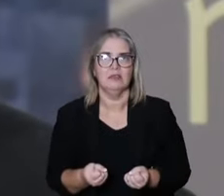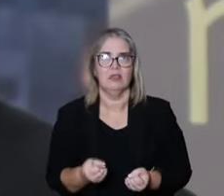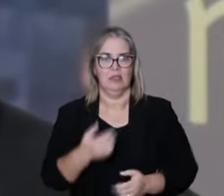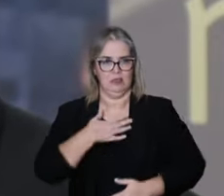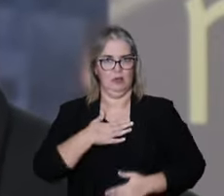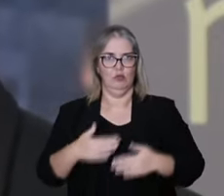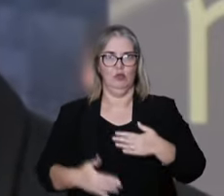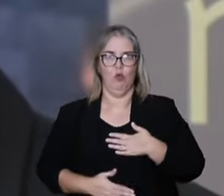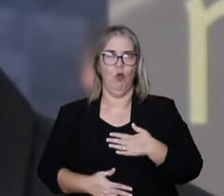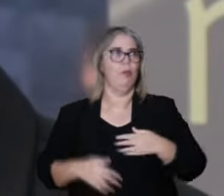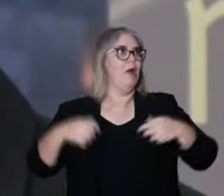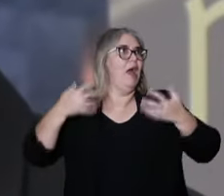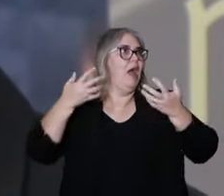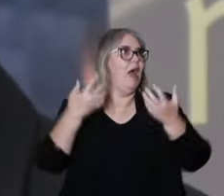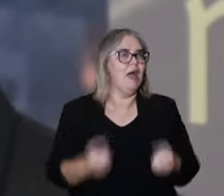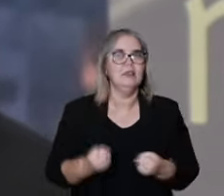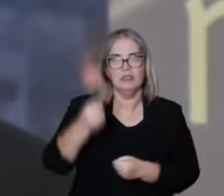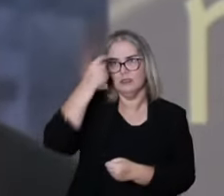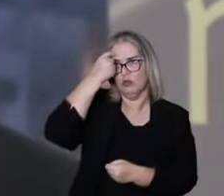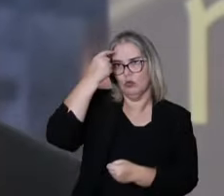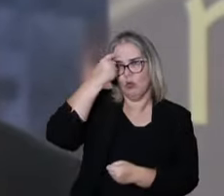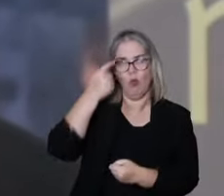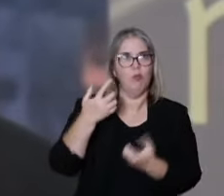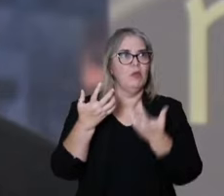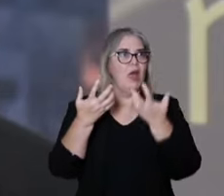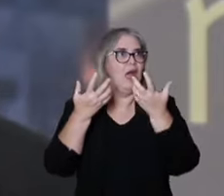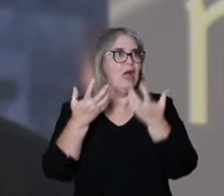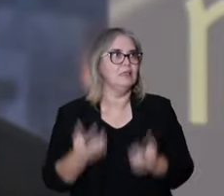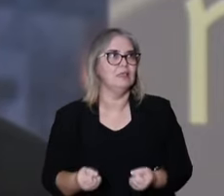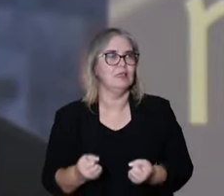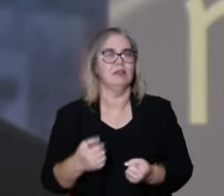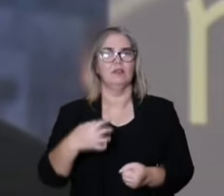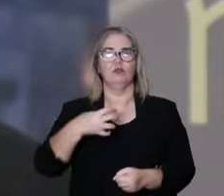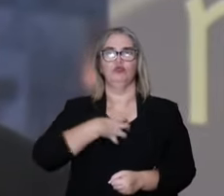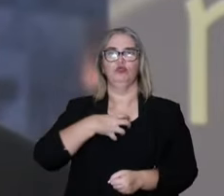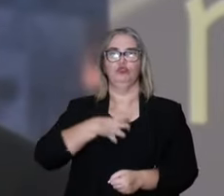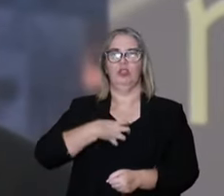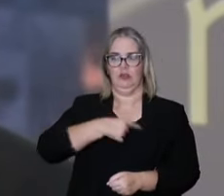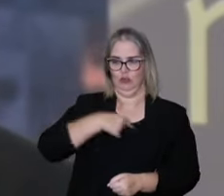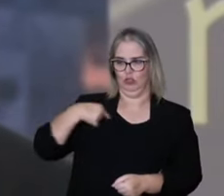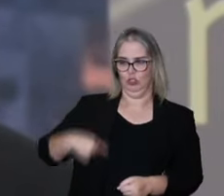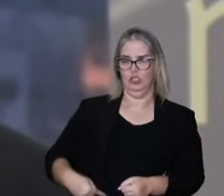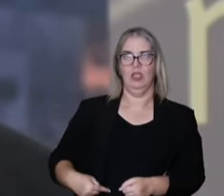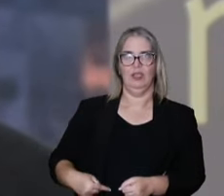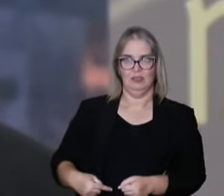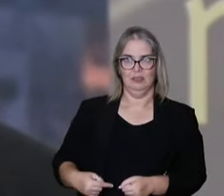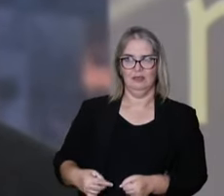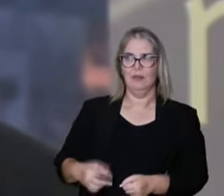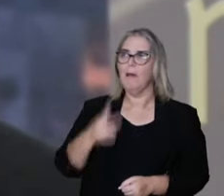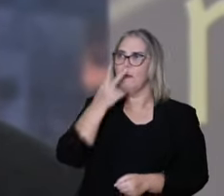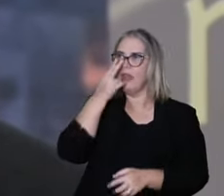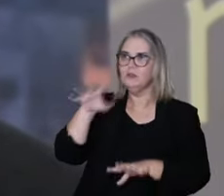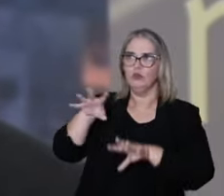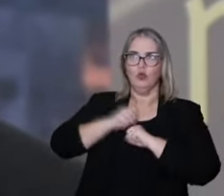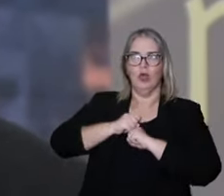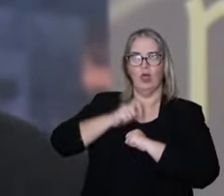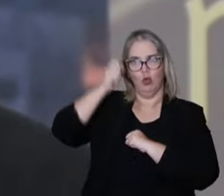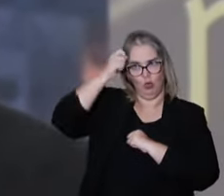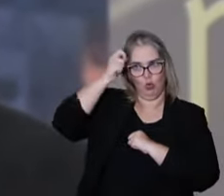of the way of thinking, of the type of clinical thinking of the Chinese medicine.